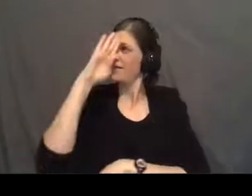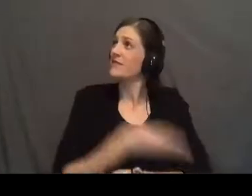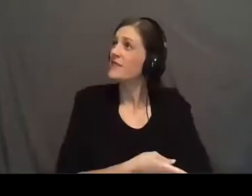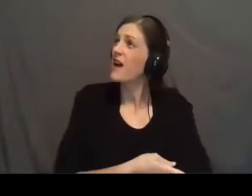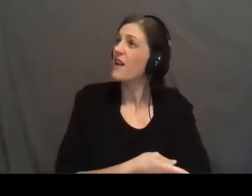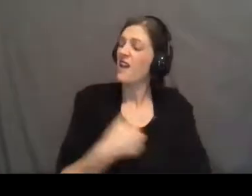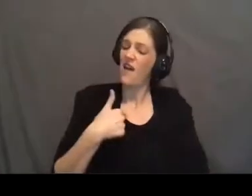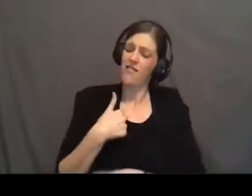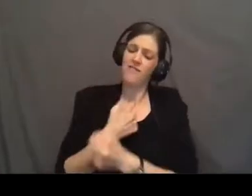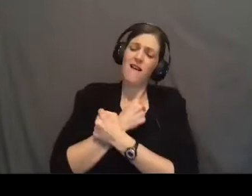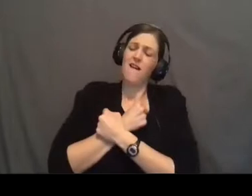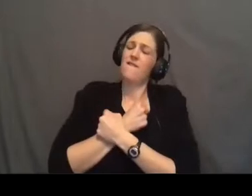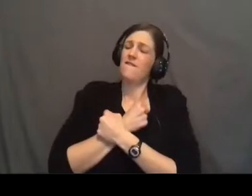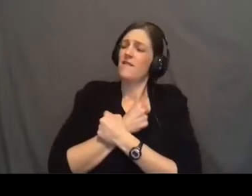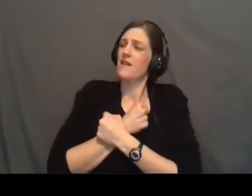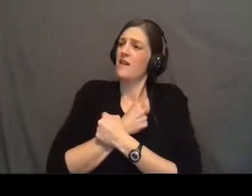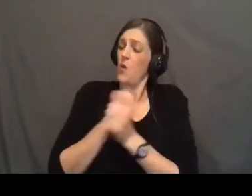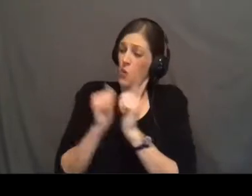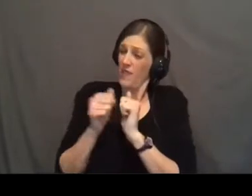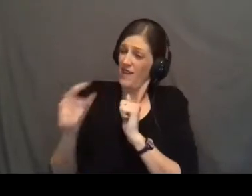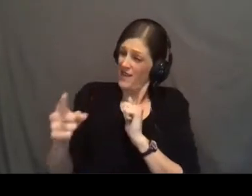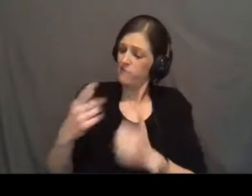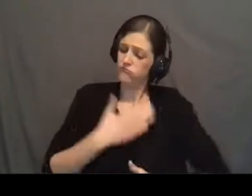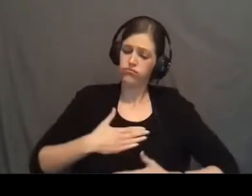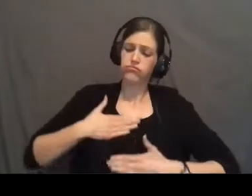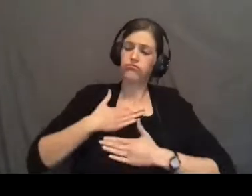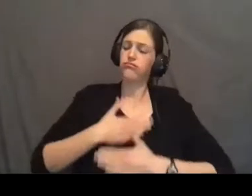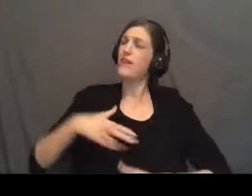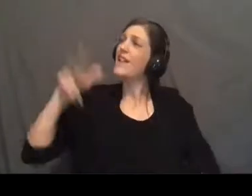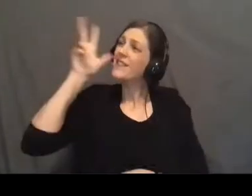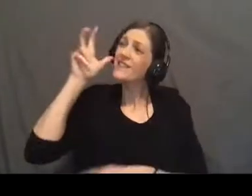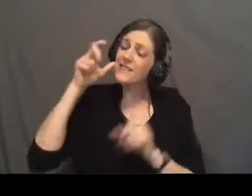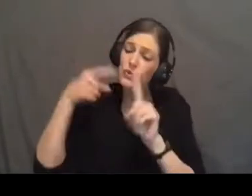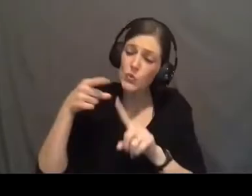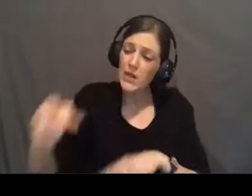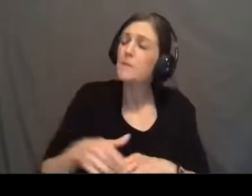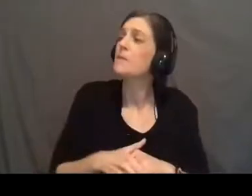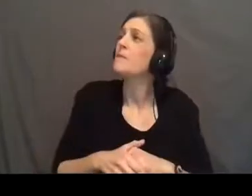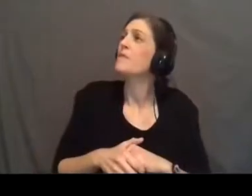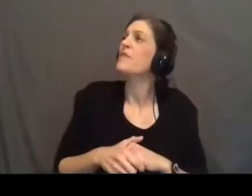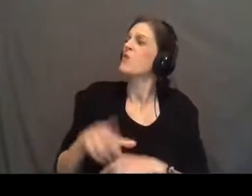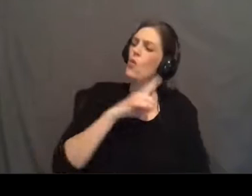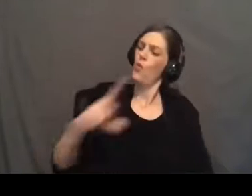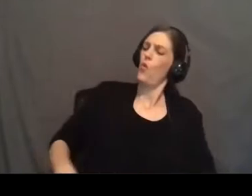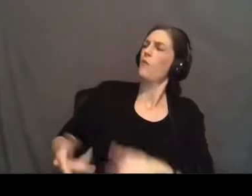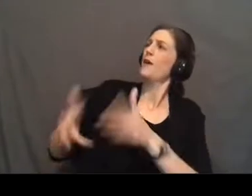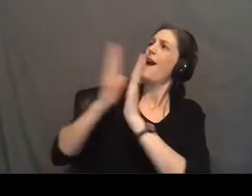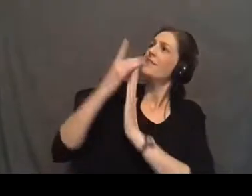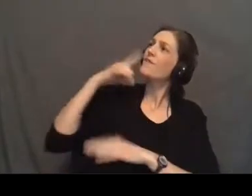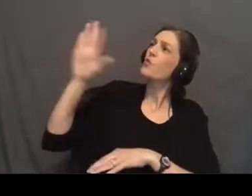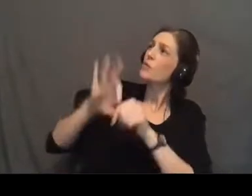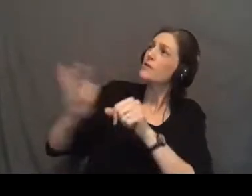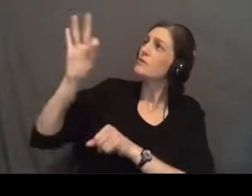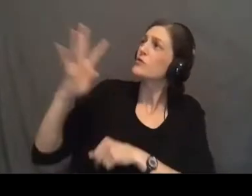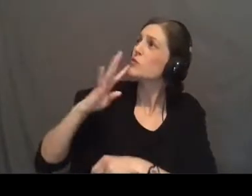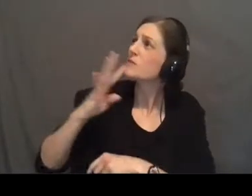whom I love, and with him I will please listen to him. So Lord, we ask for your Spirit to speak.